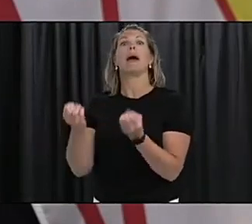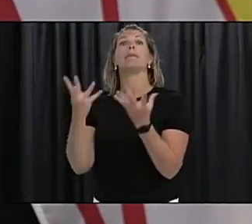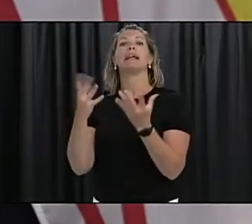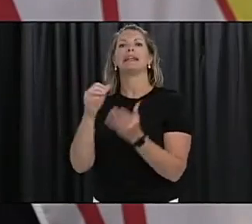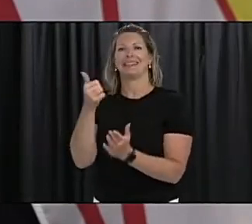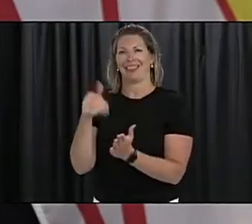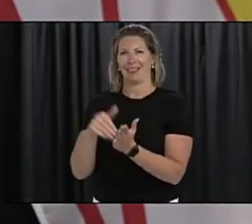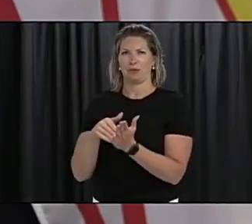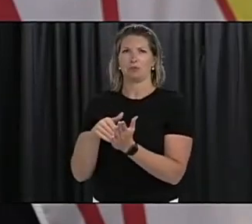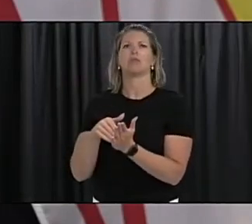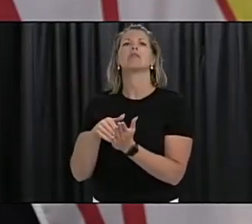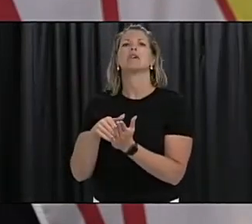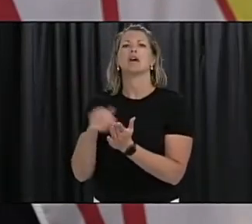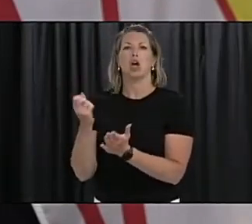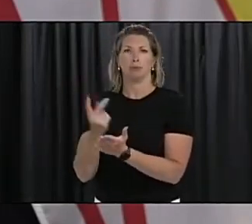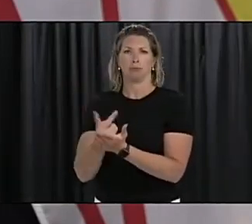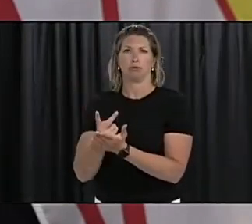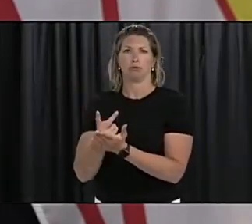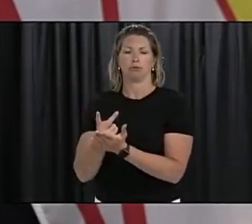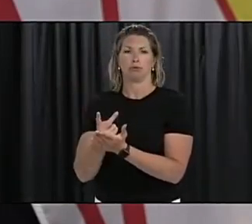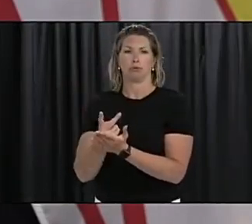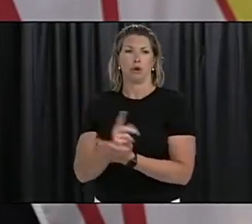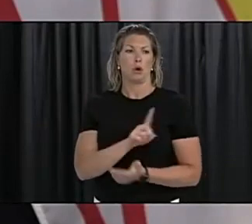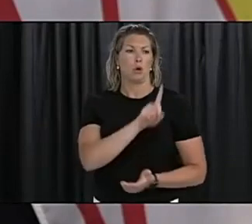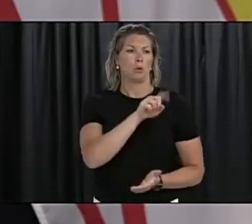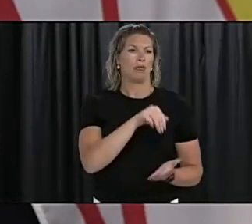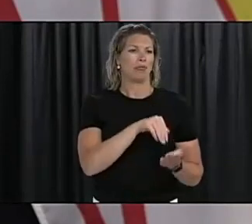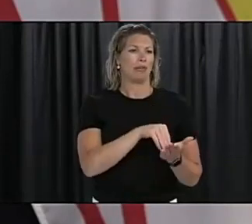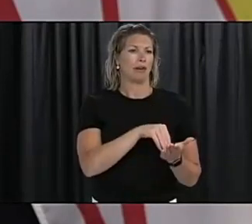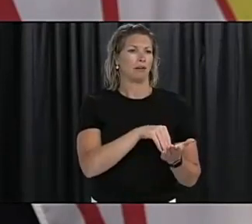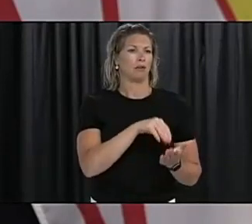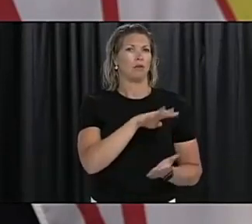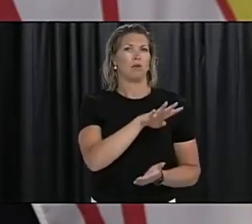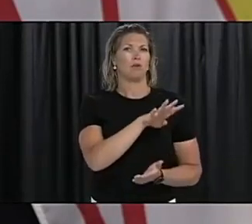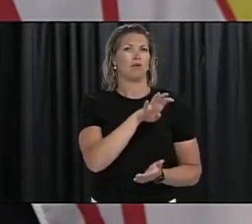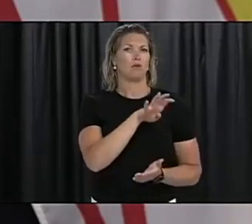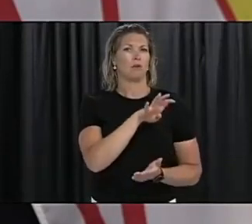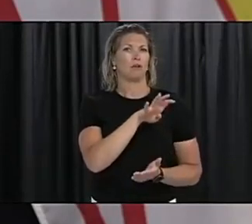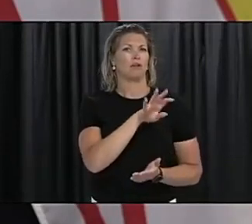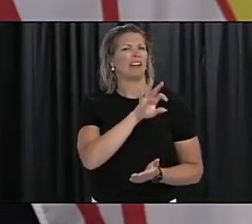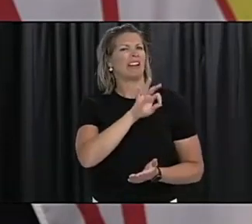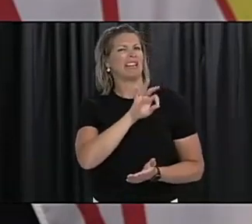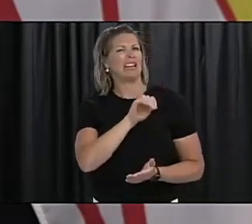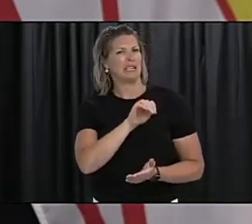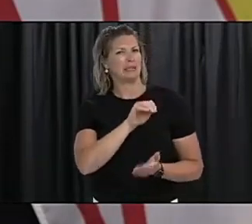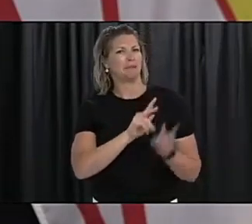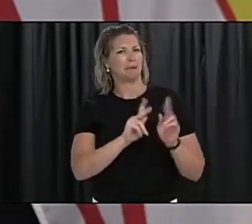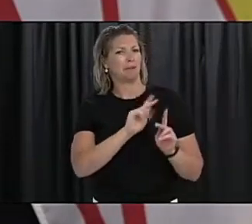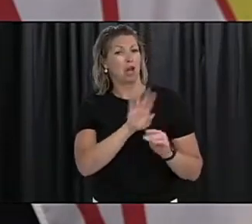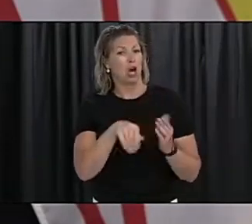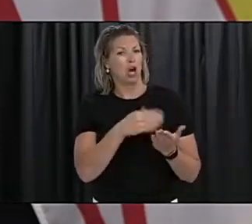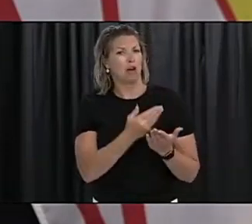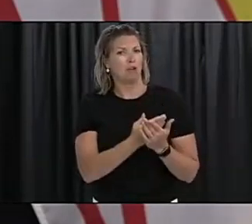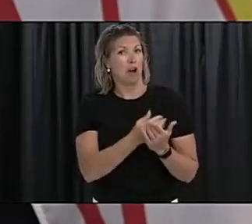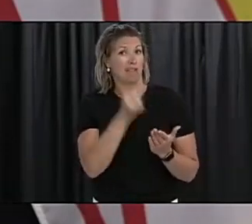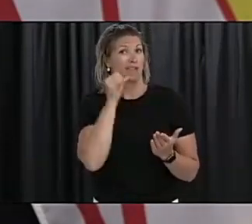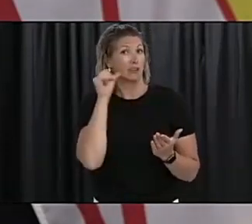of entry, as an example, there's a total of 1,049 people came into our province just yesterday. Now, the